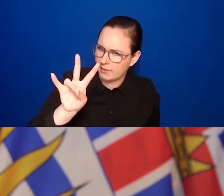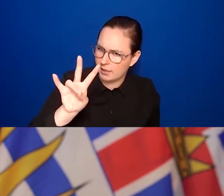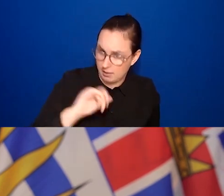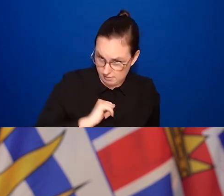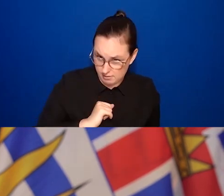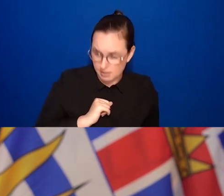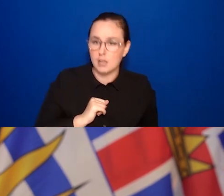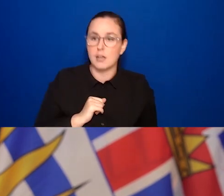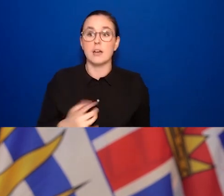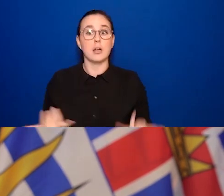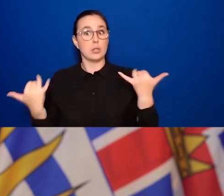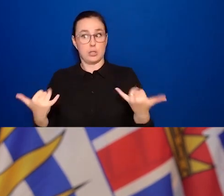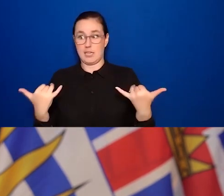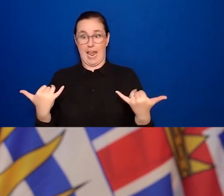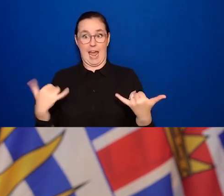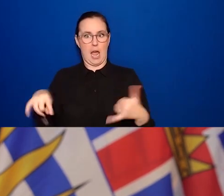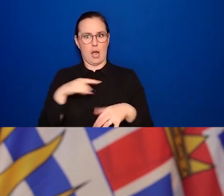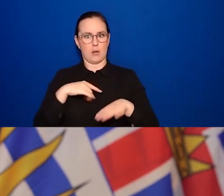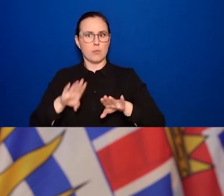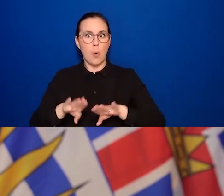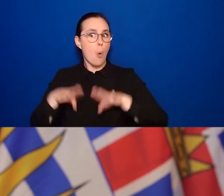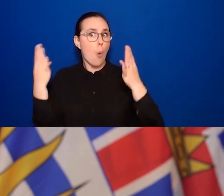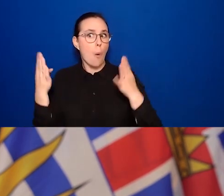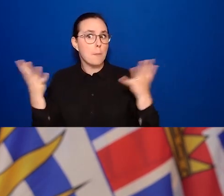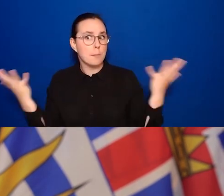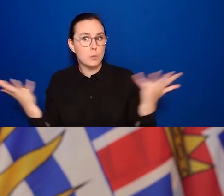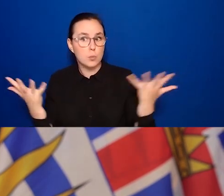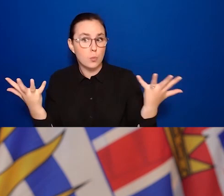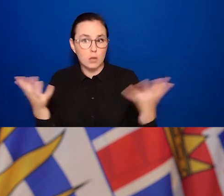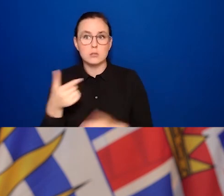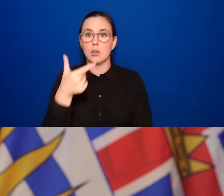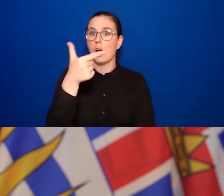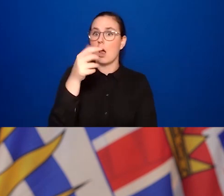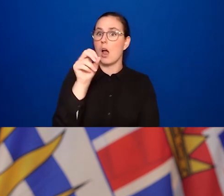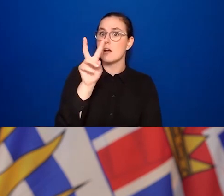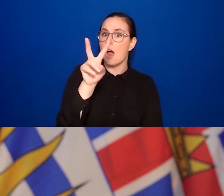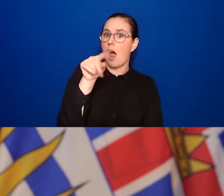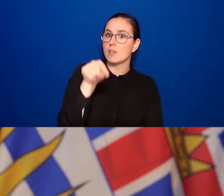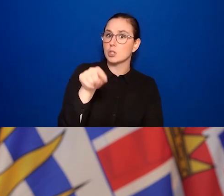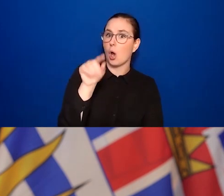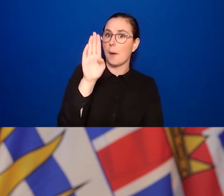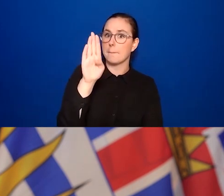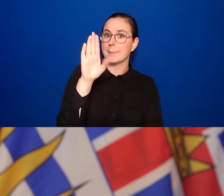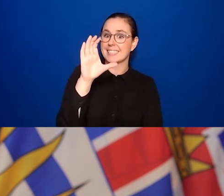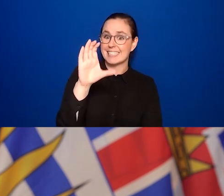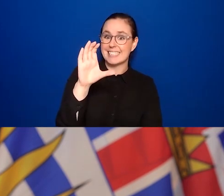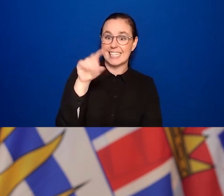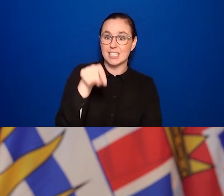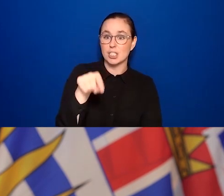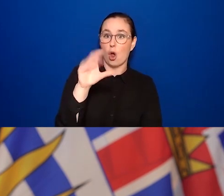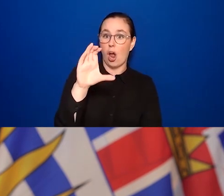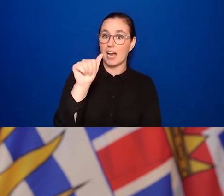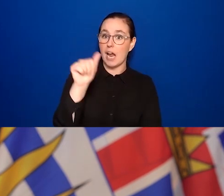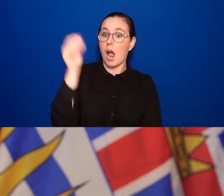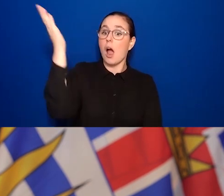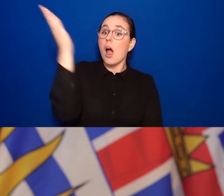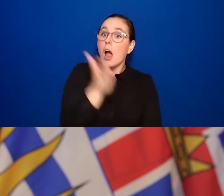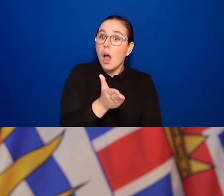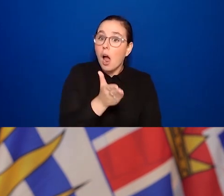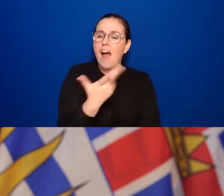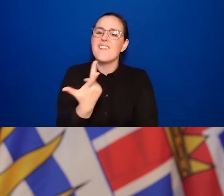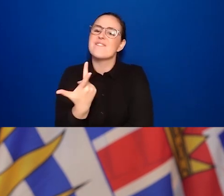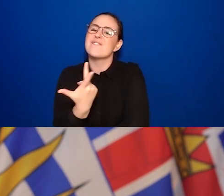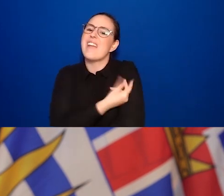these steps. You can either go to gov.bc.ca slash vaccine card, and you enter your personal health number,